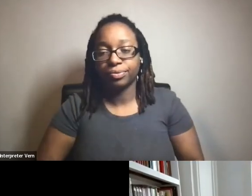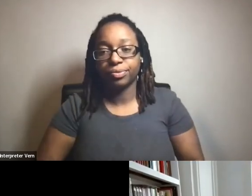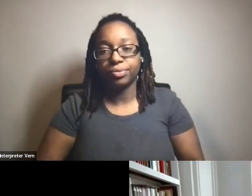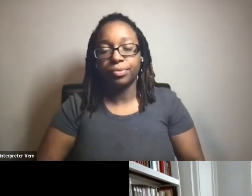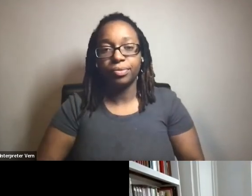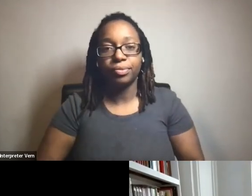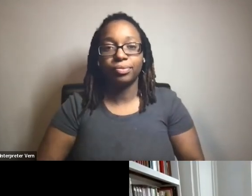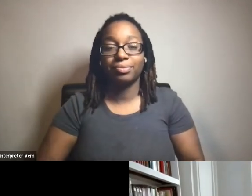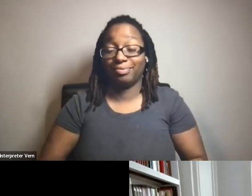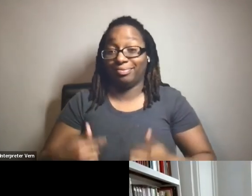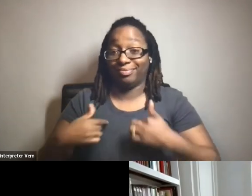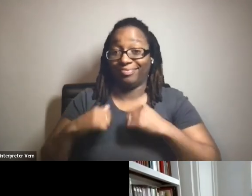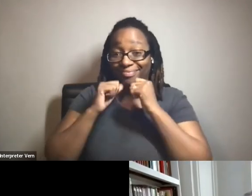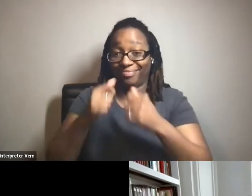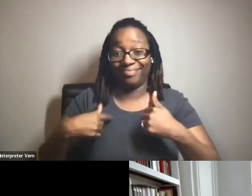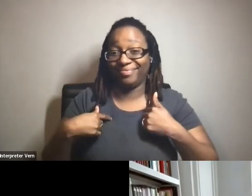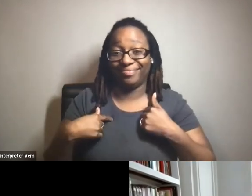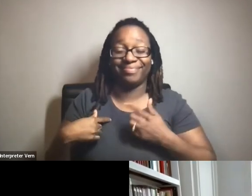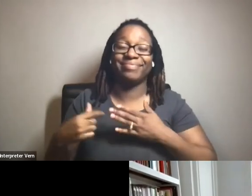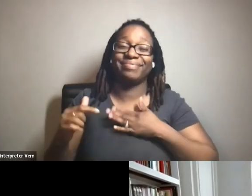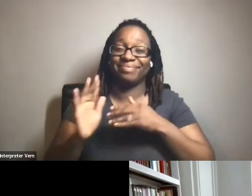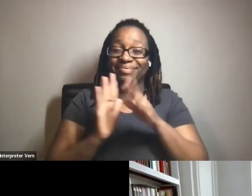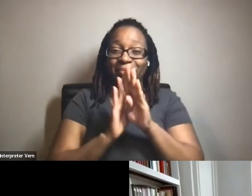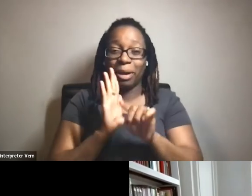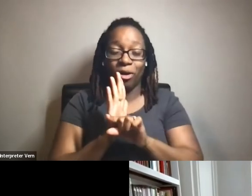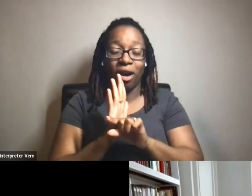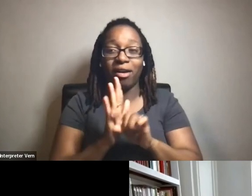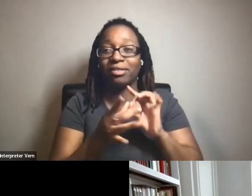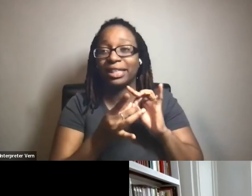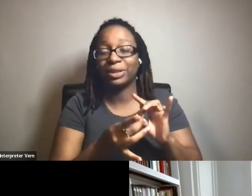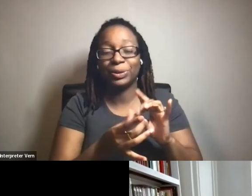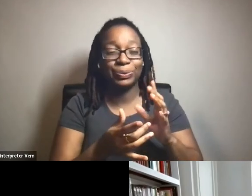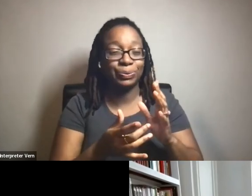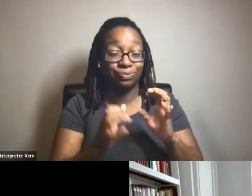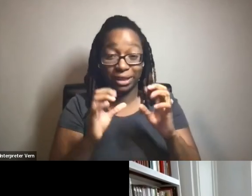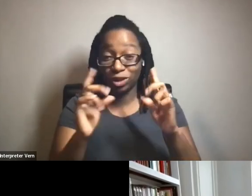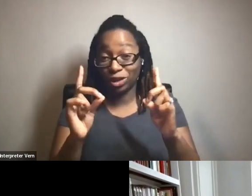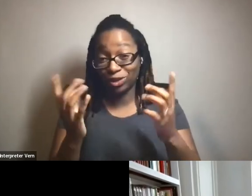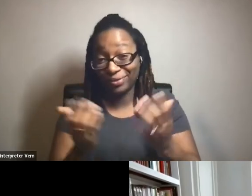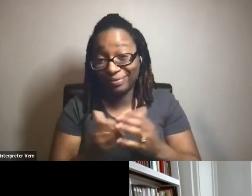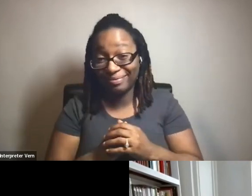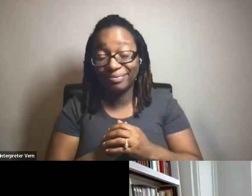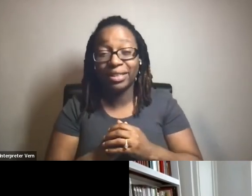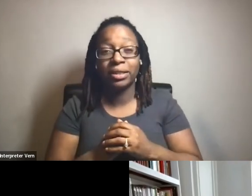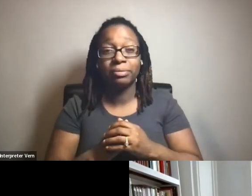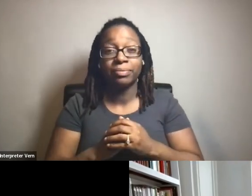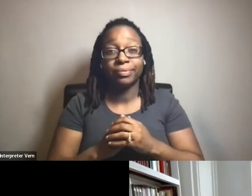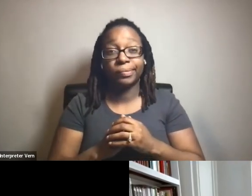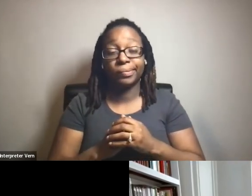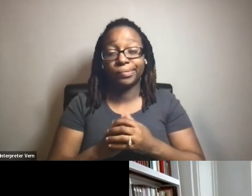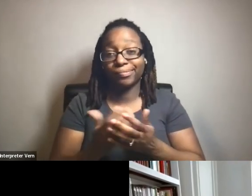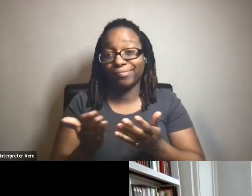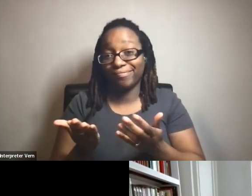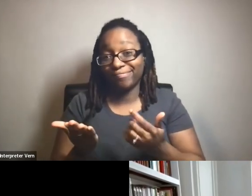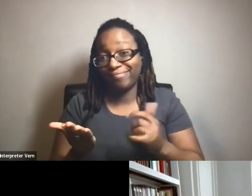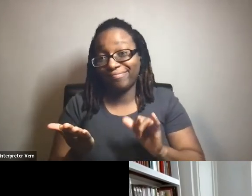Well, I don't, I mean, my background is, um, is education and, um, you know, I'm